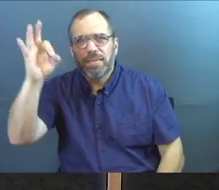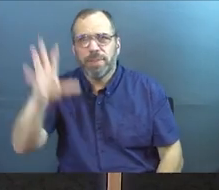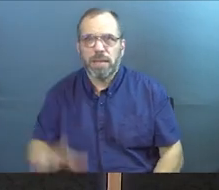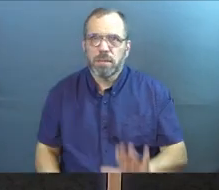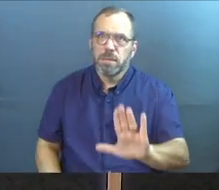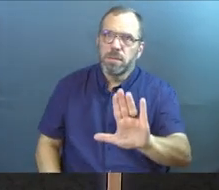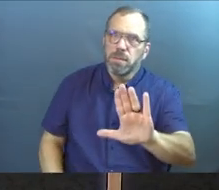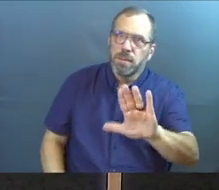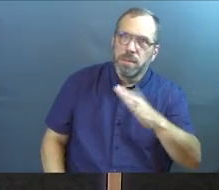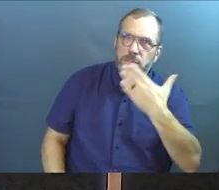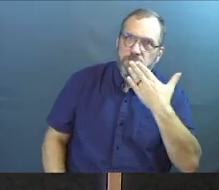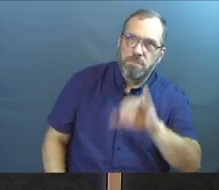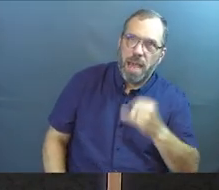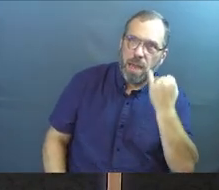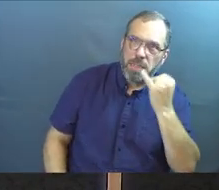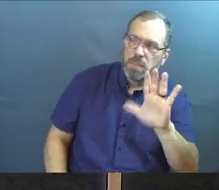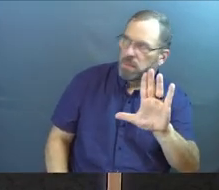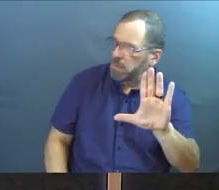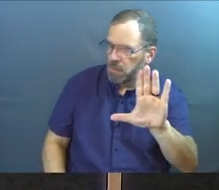bad idea, by the way.